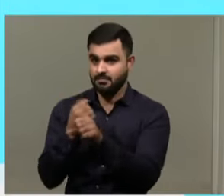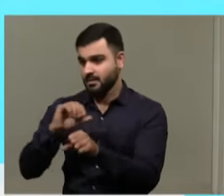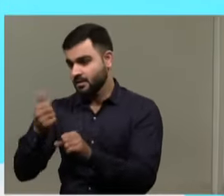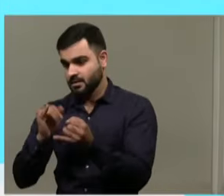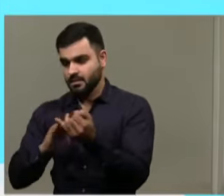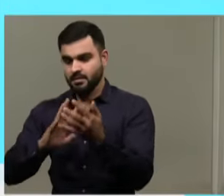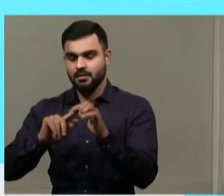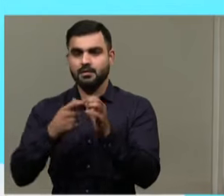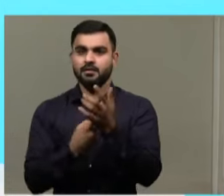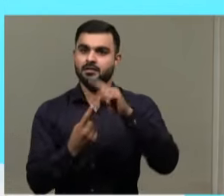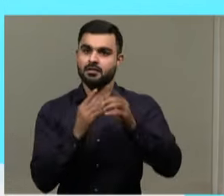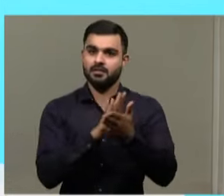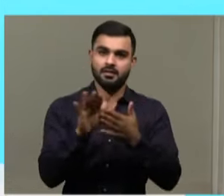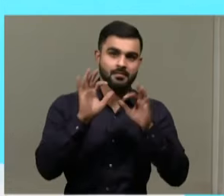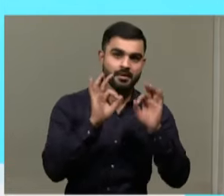I think is fantastic.